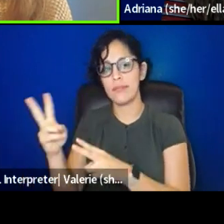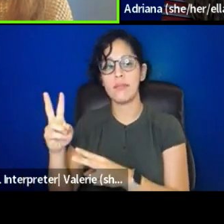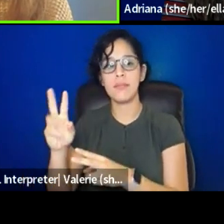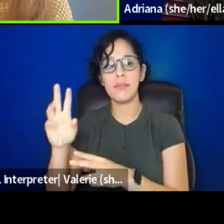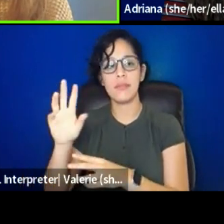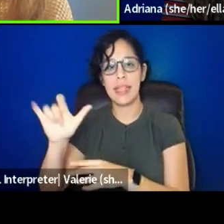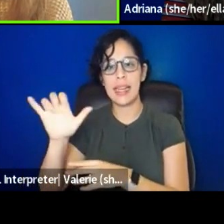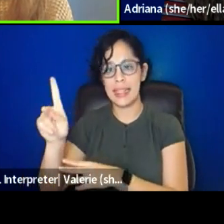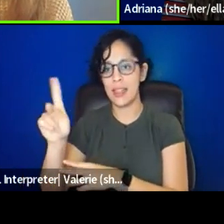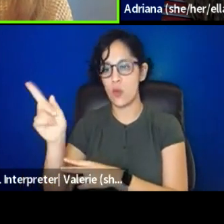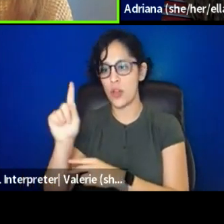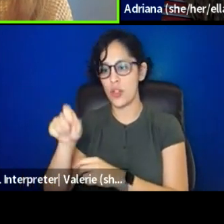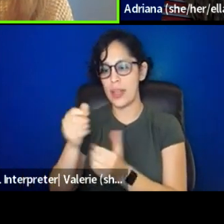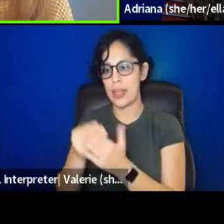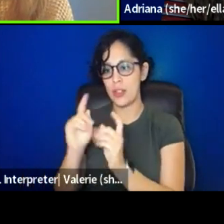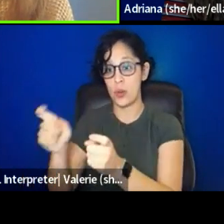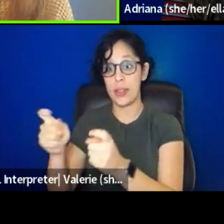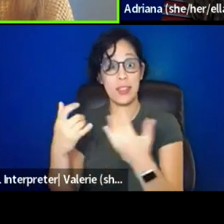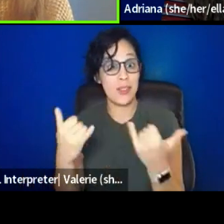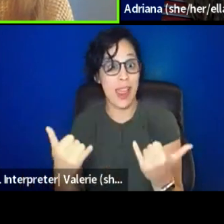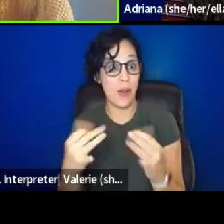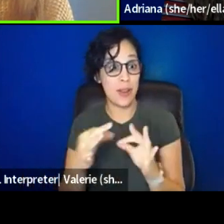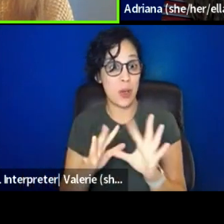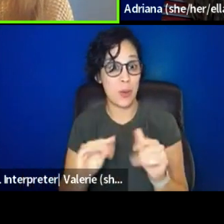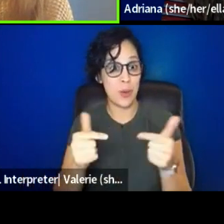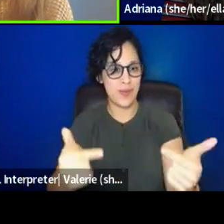thank you to anyone who can give to support.